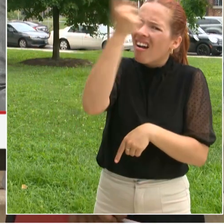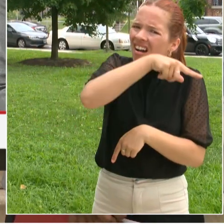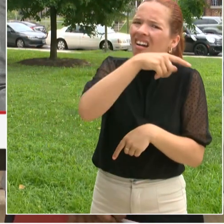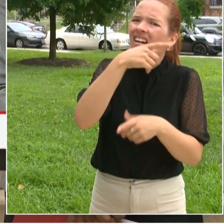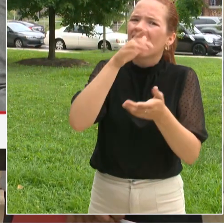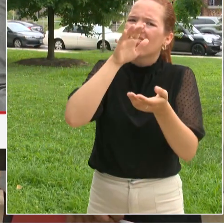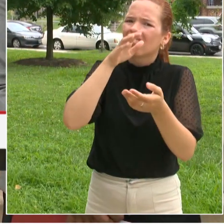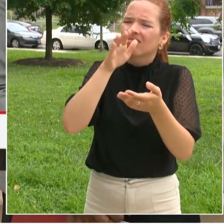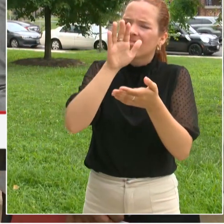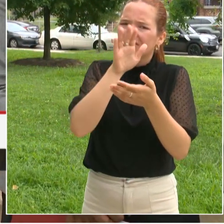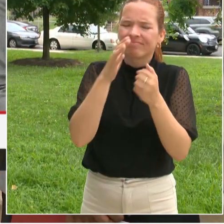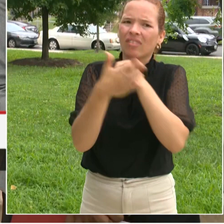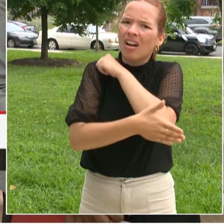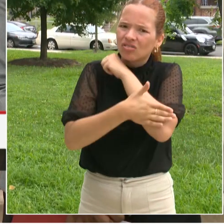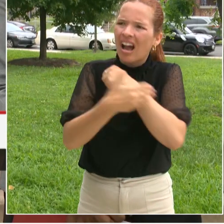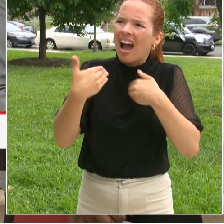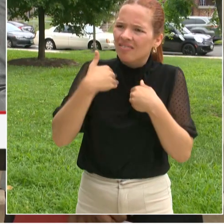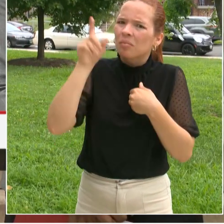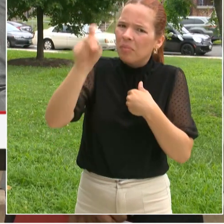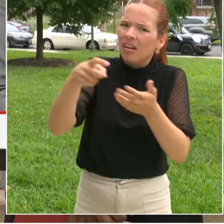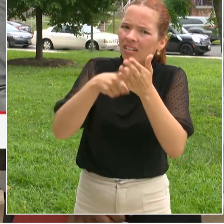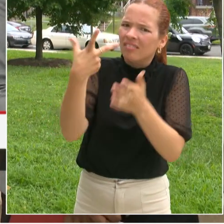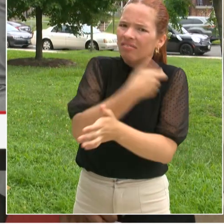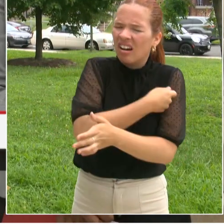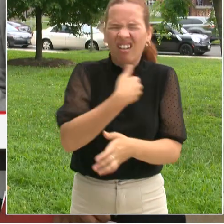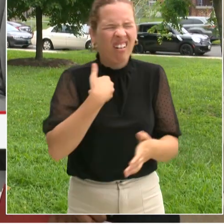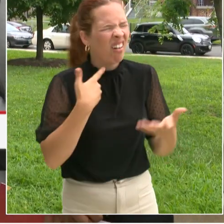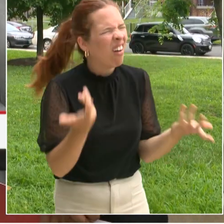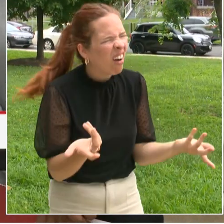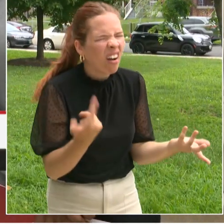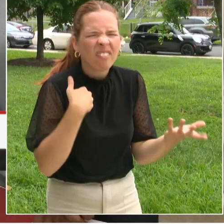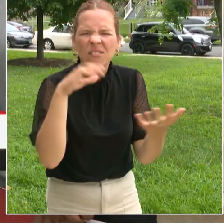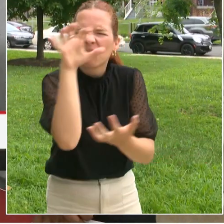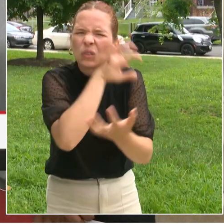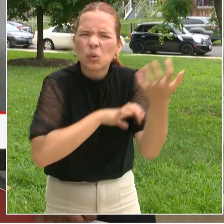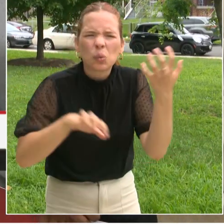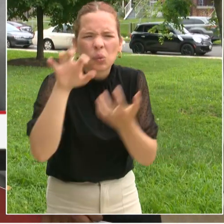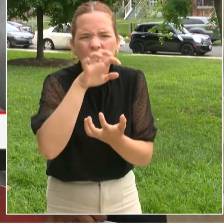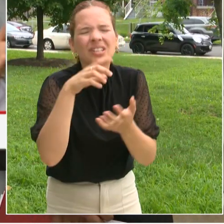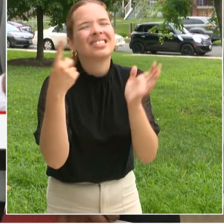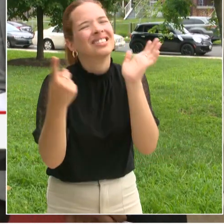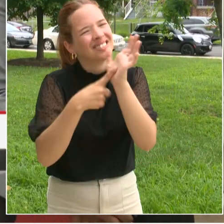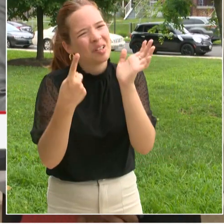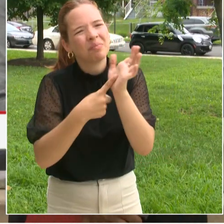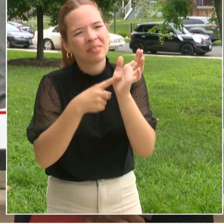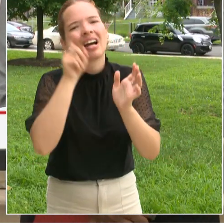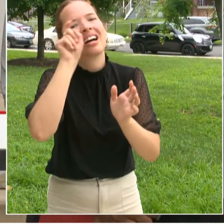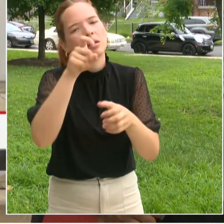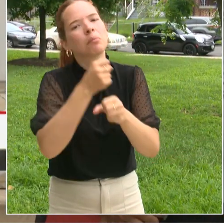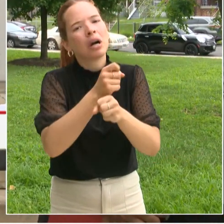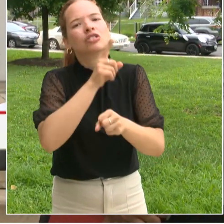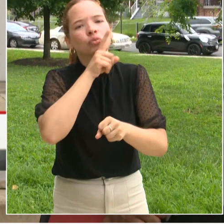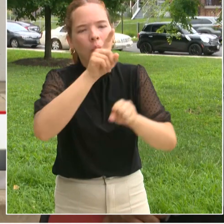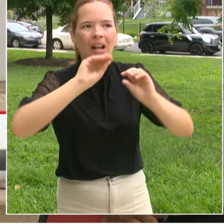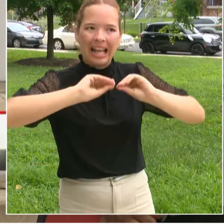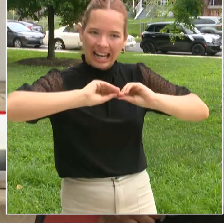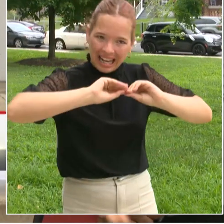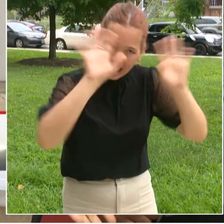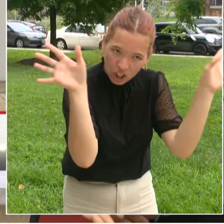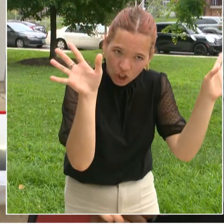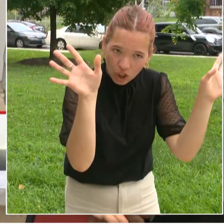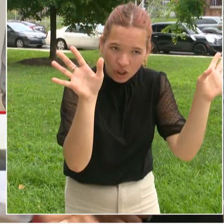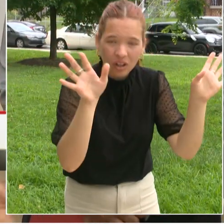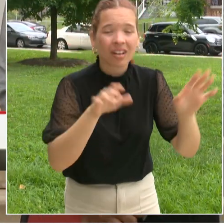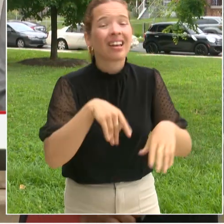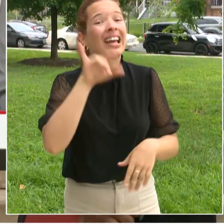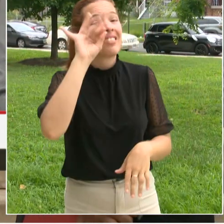caught up on paper. If they don't have any records at all we have to start from basically the early